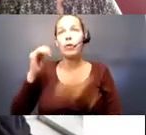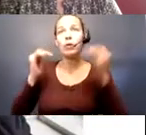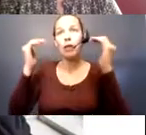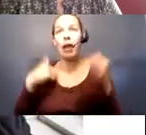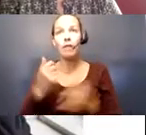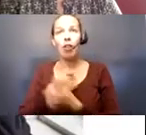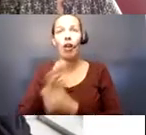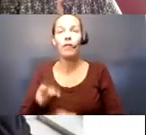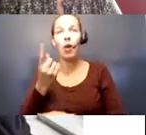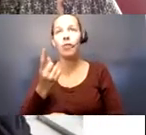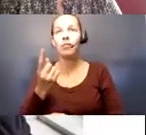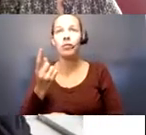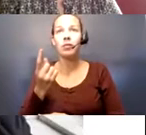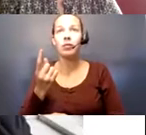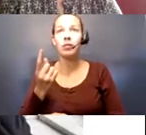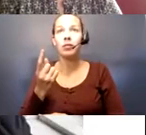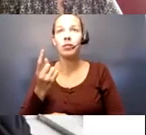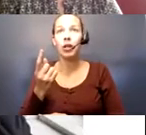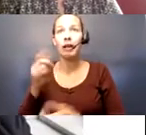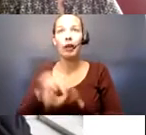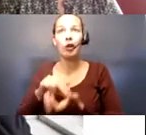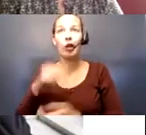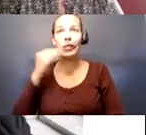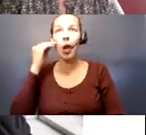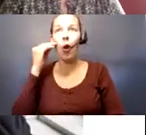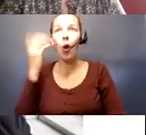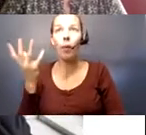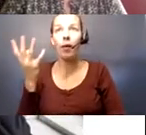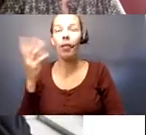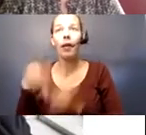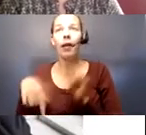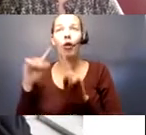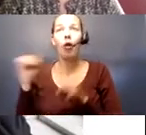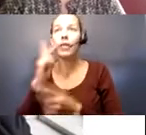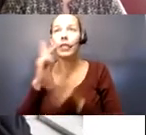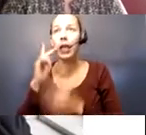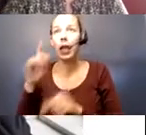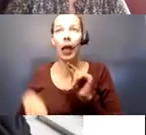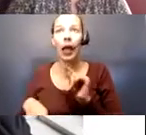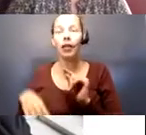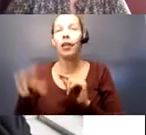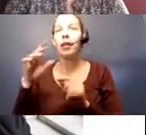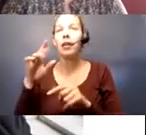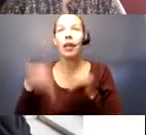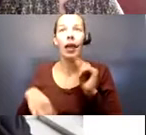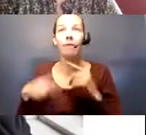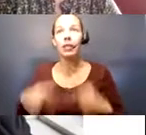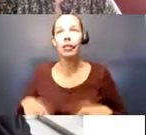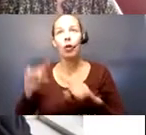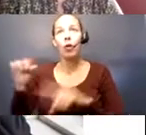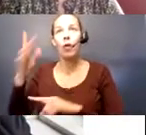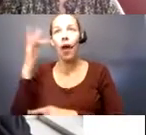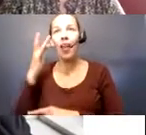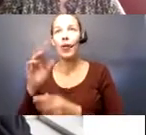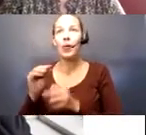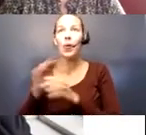loved one, their significant other in a nursing home. They're not able to visit them at all. They're not able to physically go there because of the COVID situation.